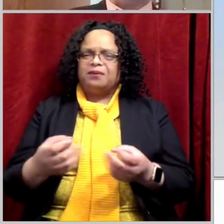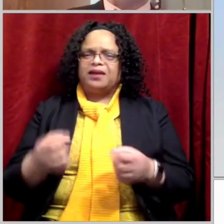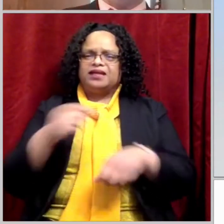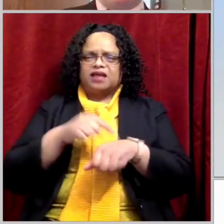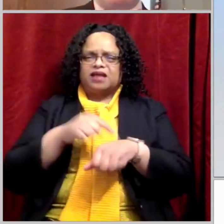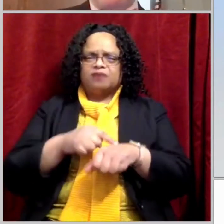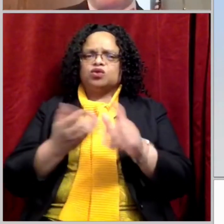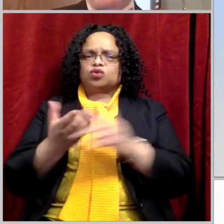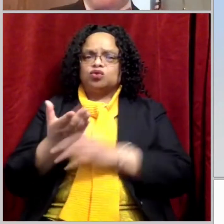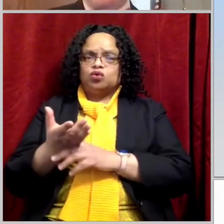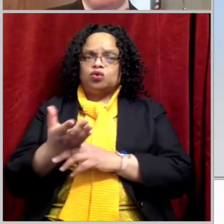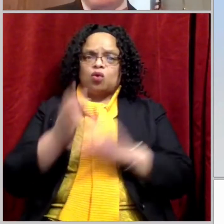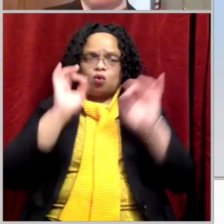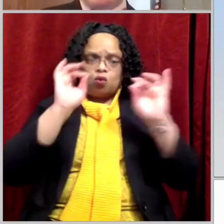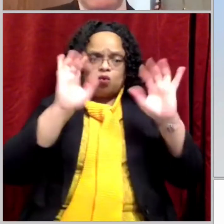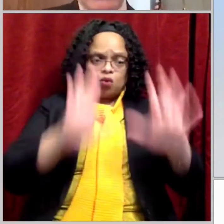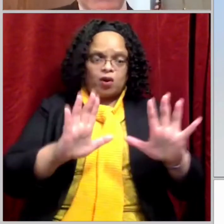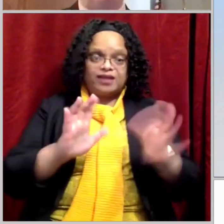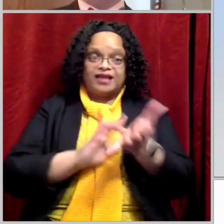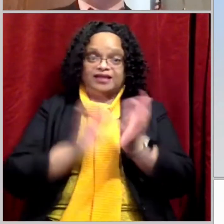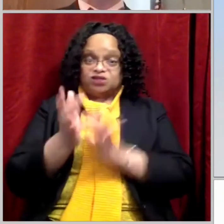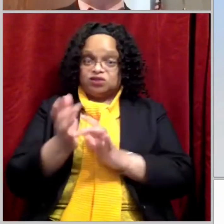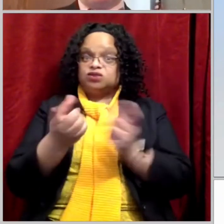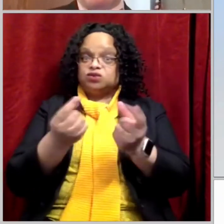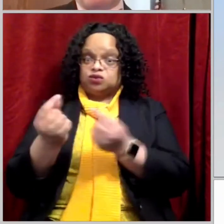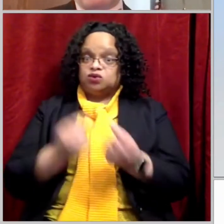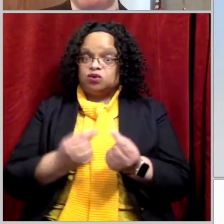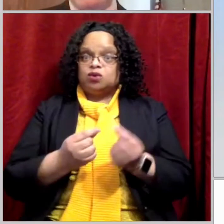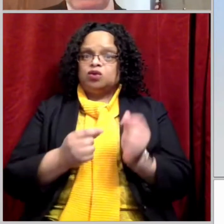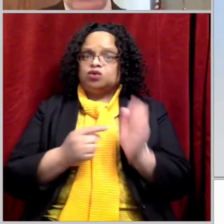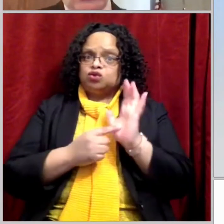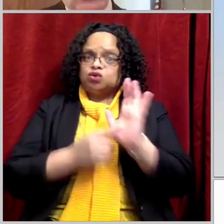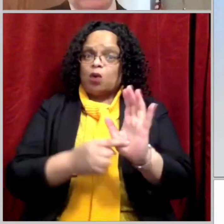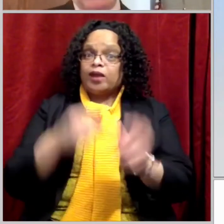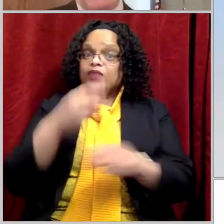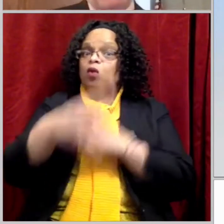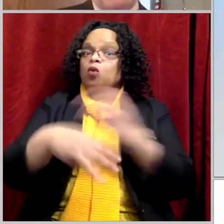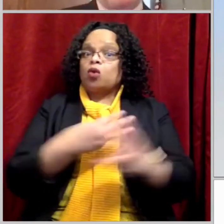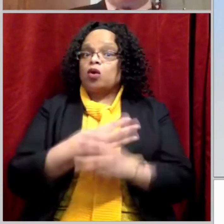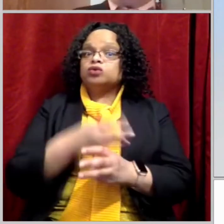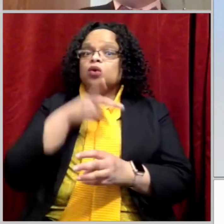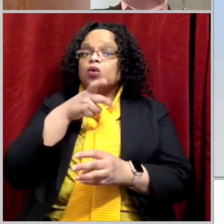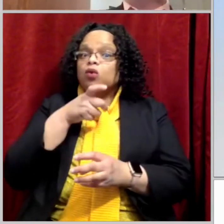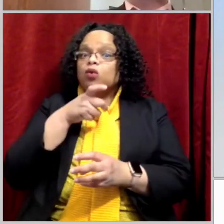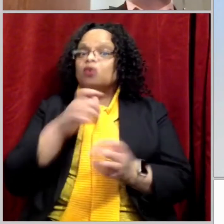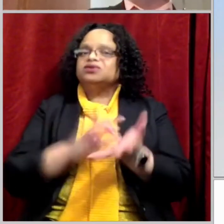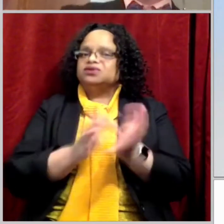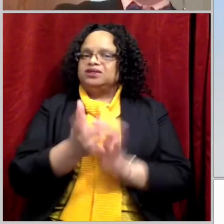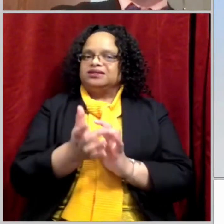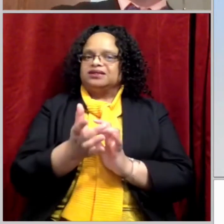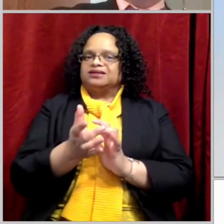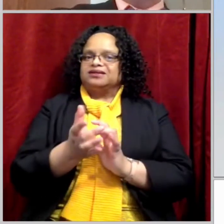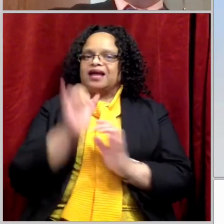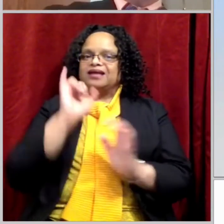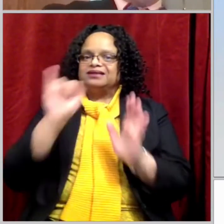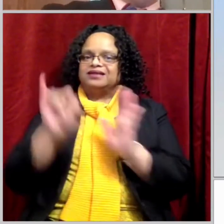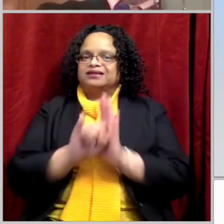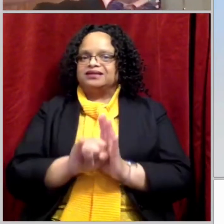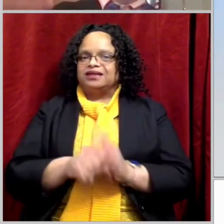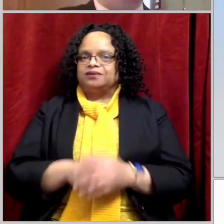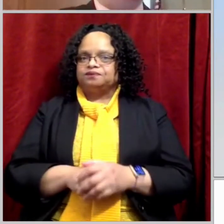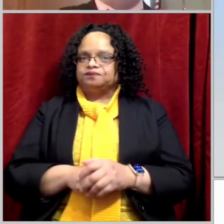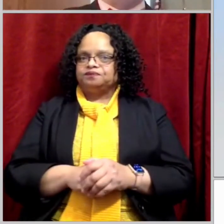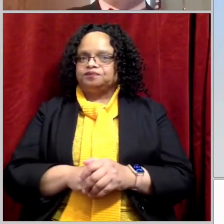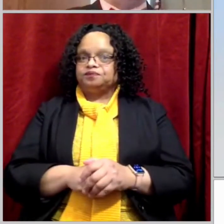that Jesus performed, continually showing the world who he was and not just the world. But